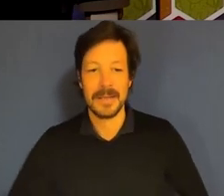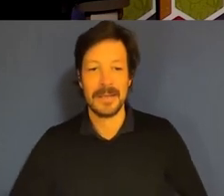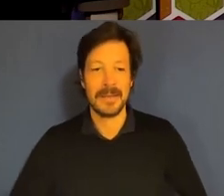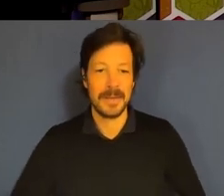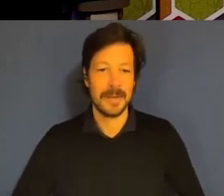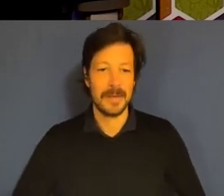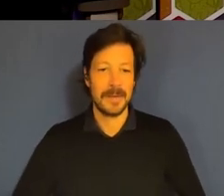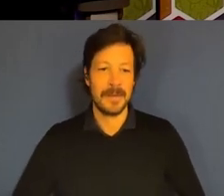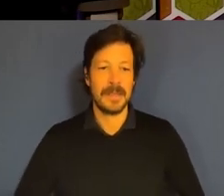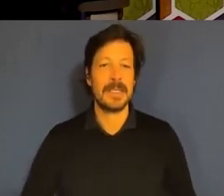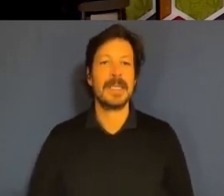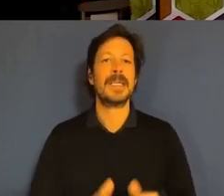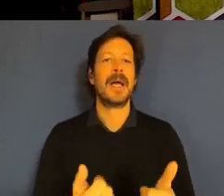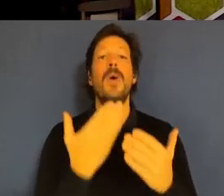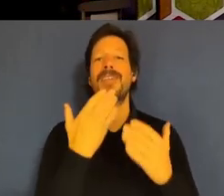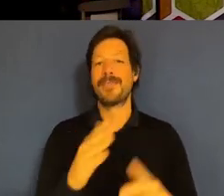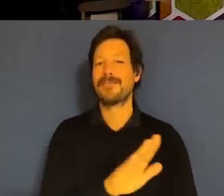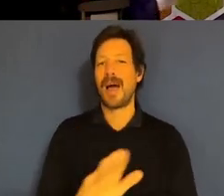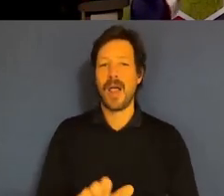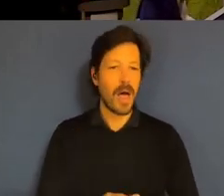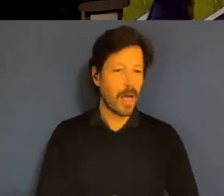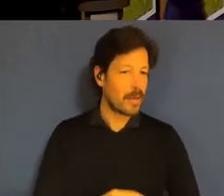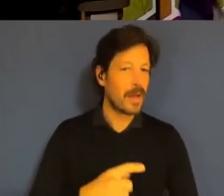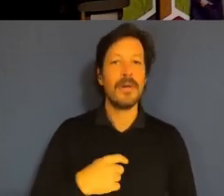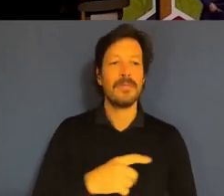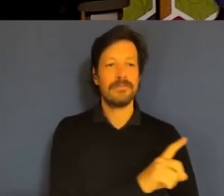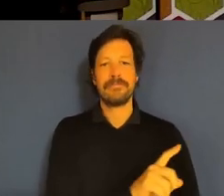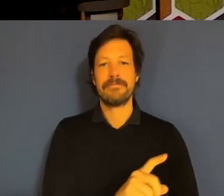So thanks for joining me today and I'm just going to join you...